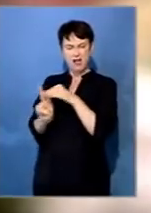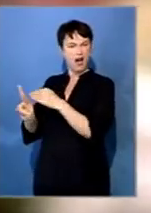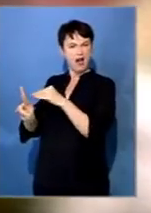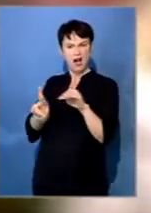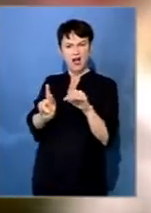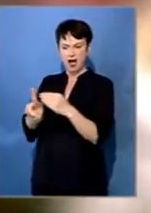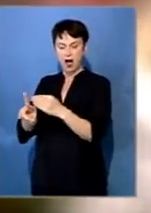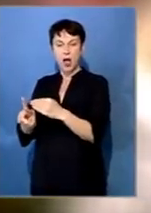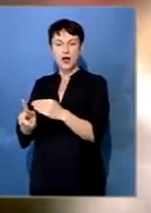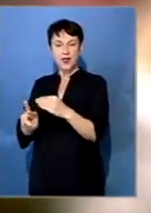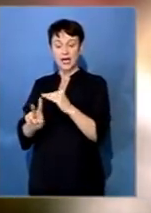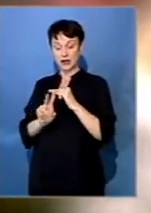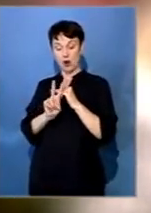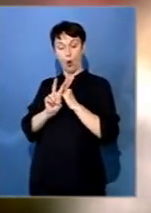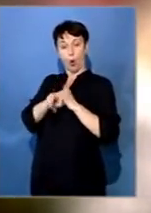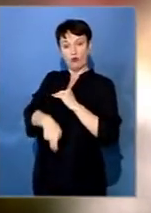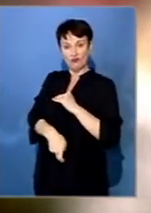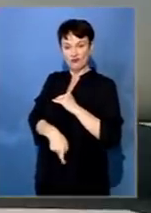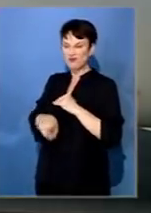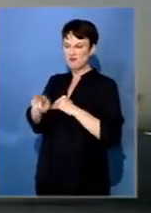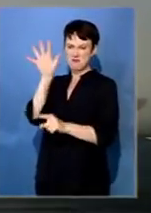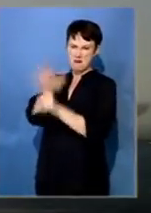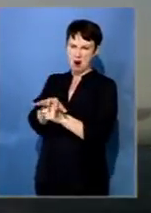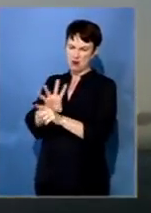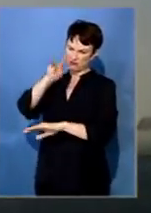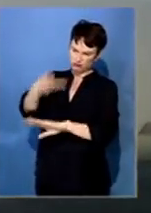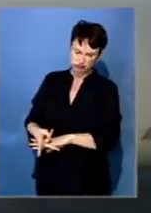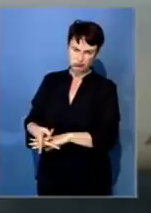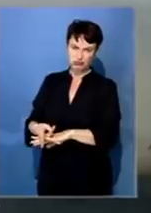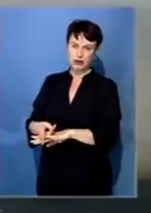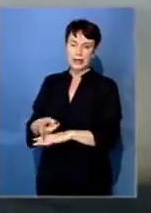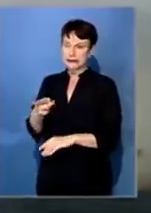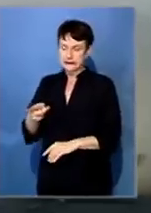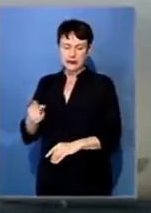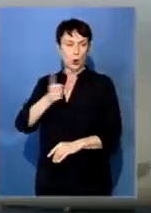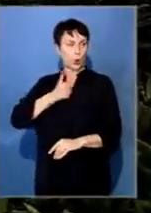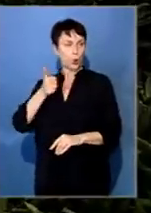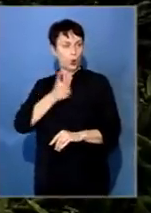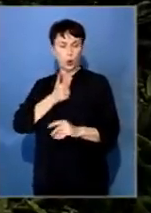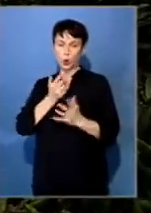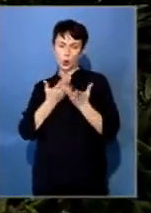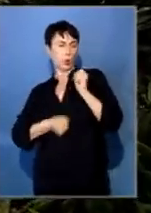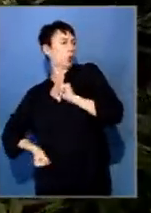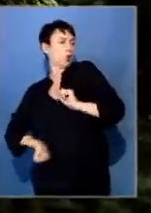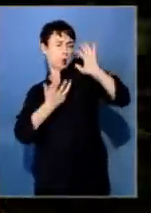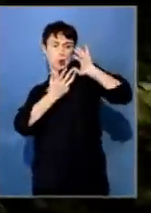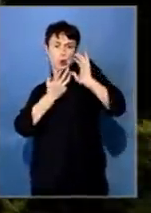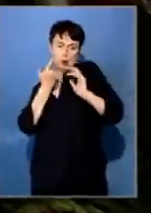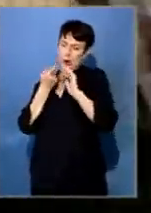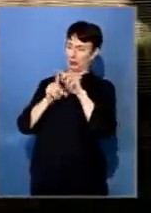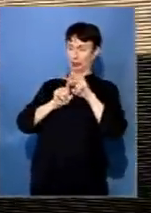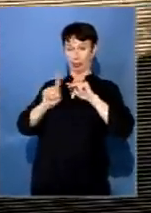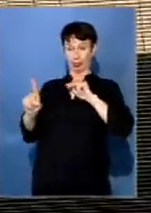point somebody steps down of the car and attacks Baraka on the ground. Nafari managed to escape, but the suspect